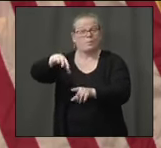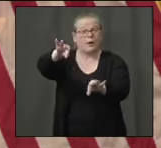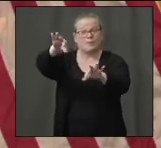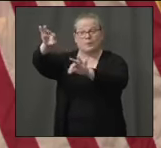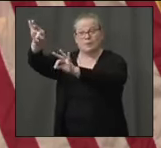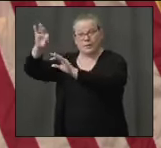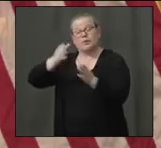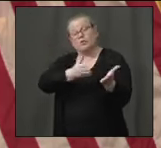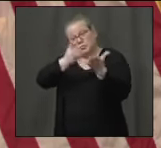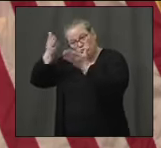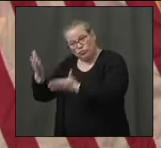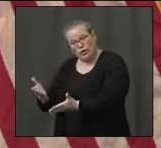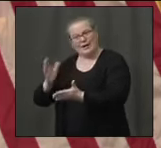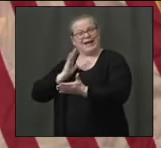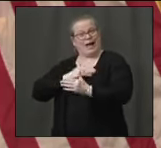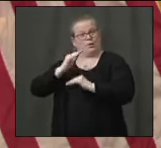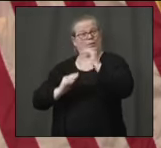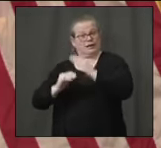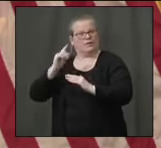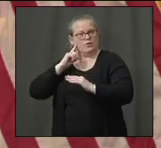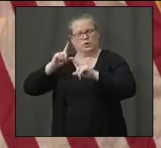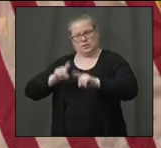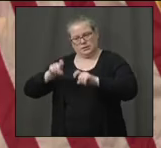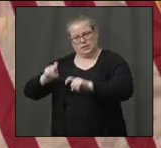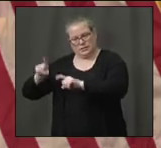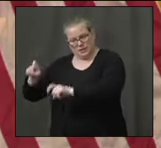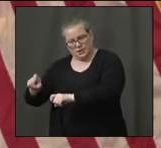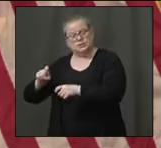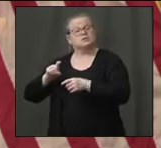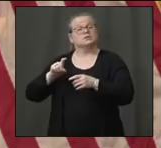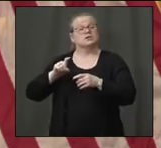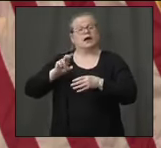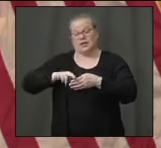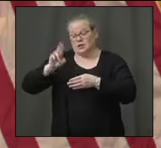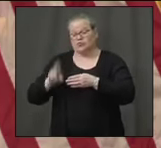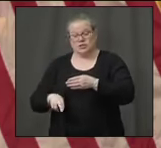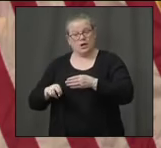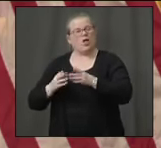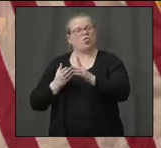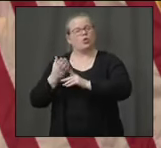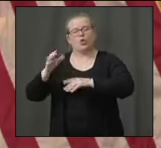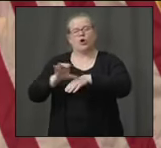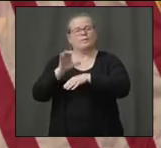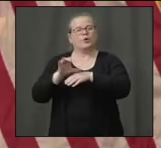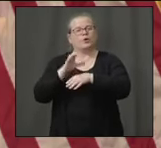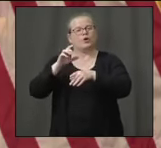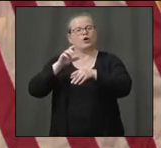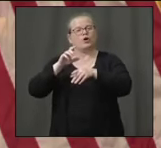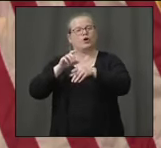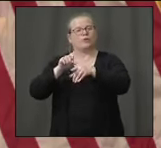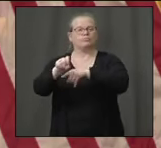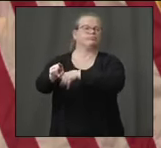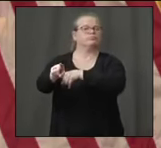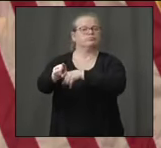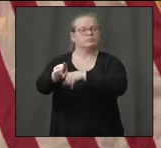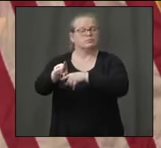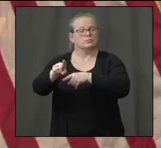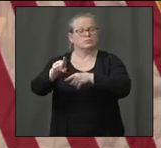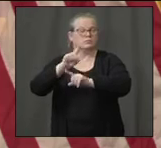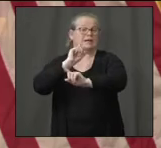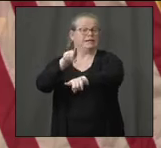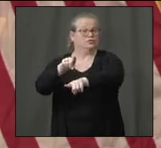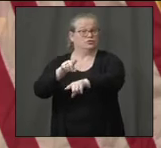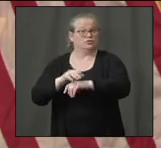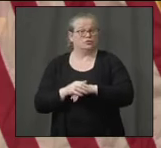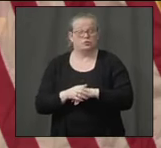specimen. And then we result it in an electronic medical record. And so far, we've done about 26,000 of your